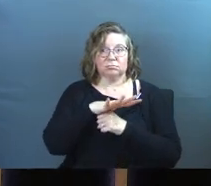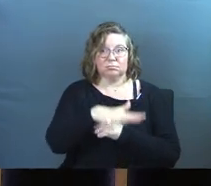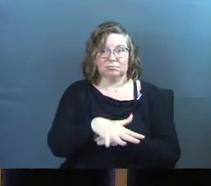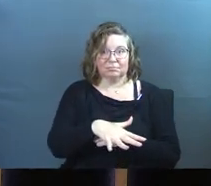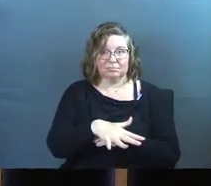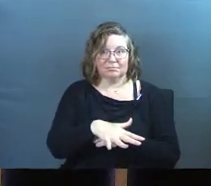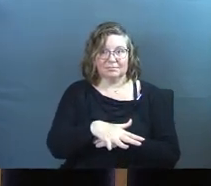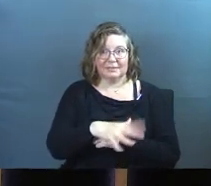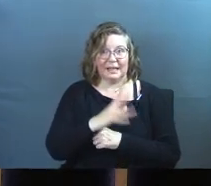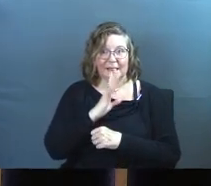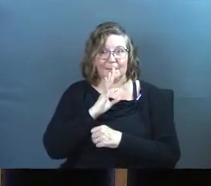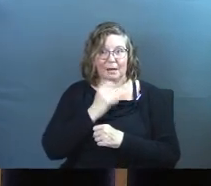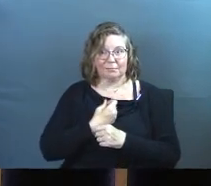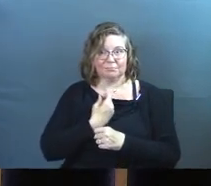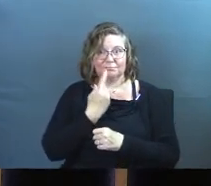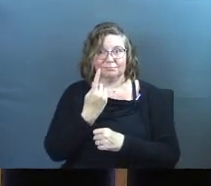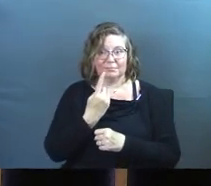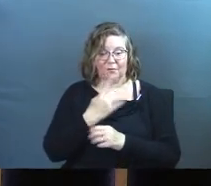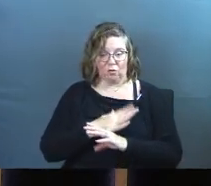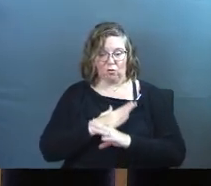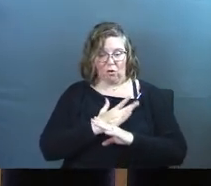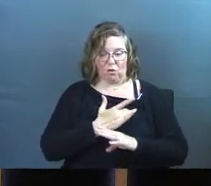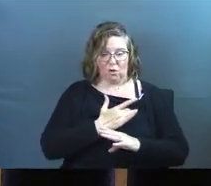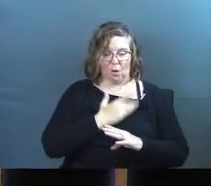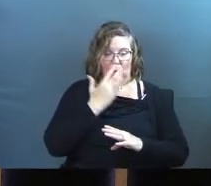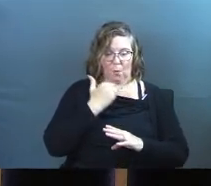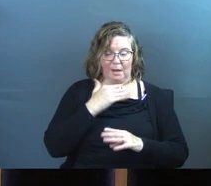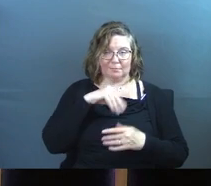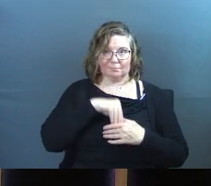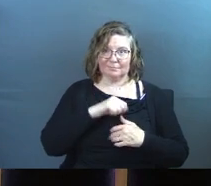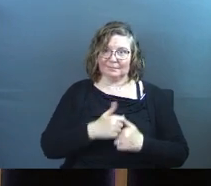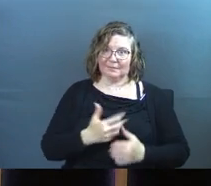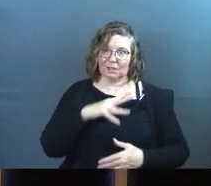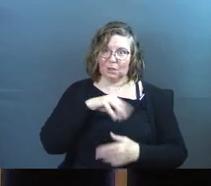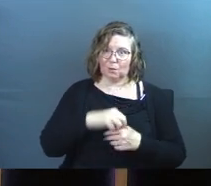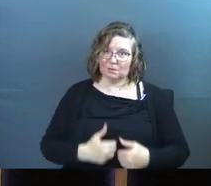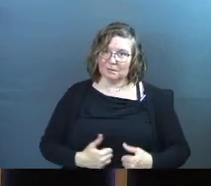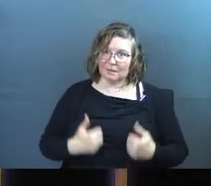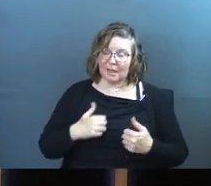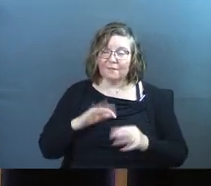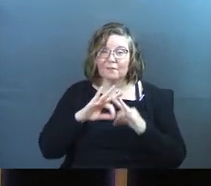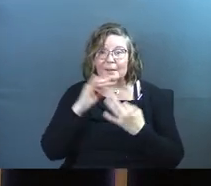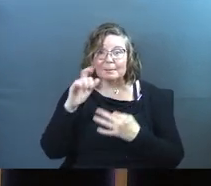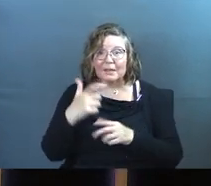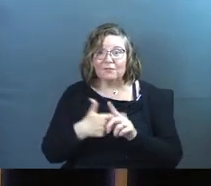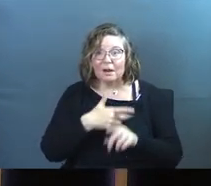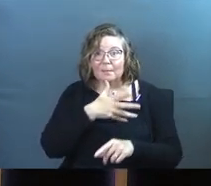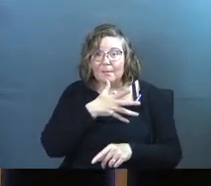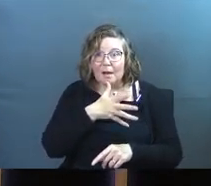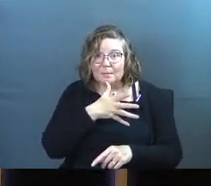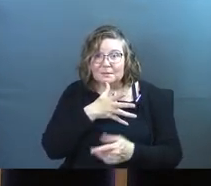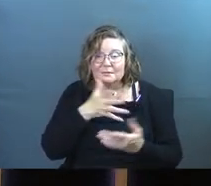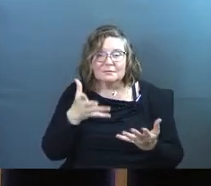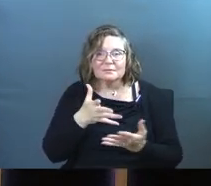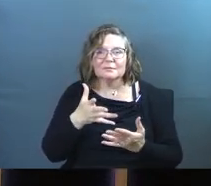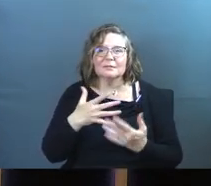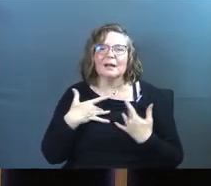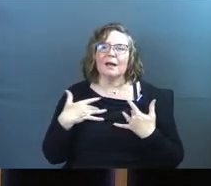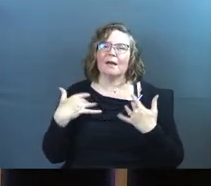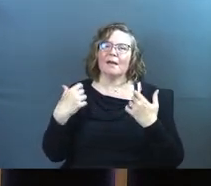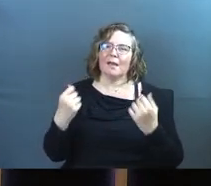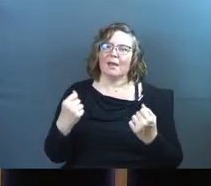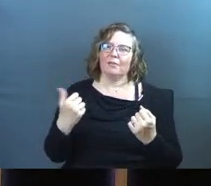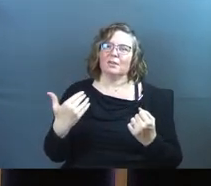speaks. Above all else, guard your heart for it is the wellspring of life. What do our families need from our moms? A